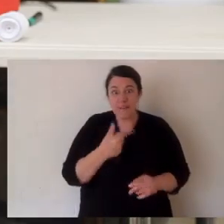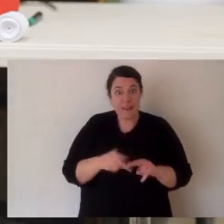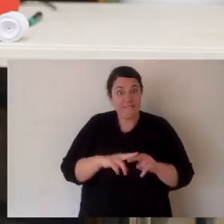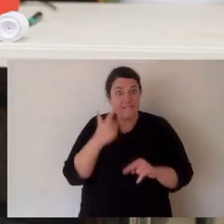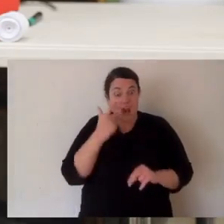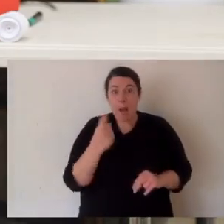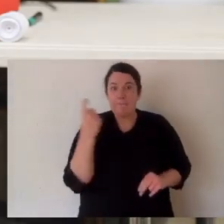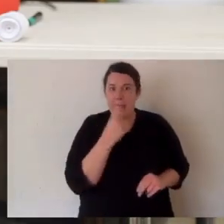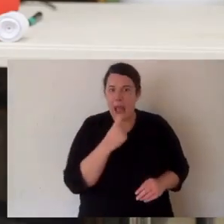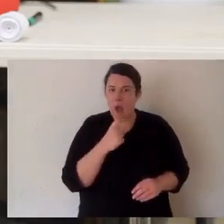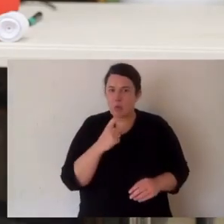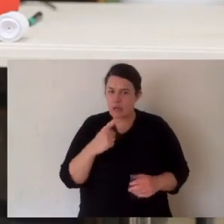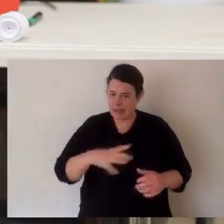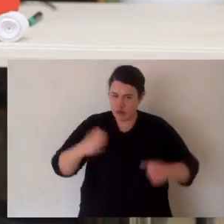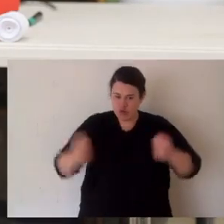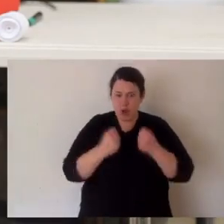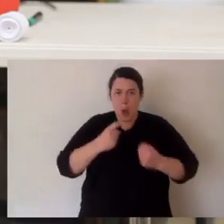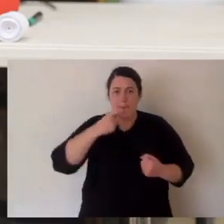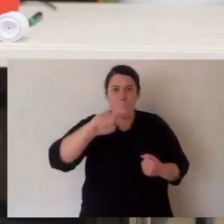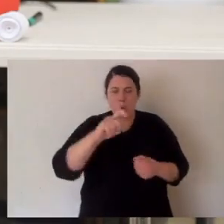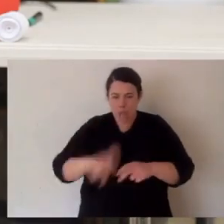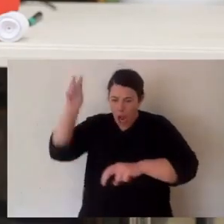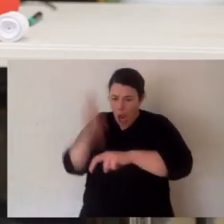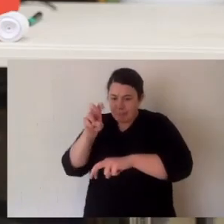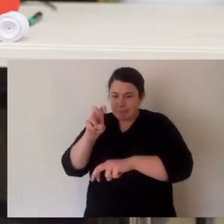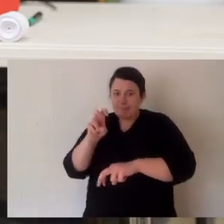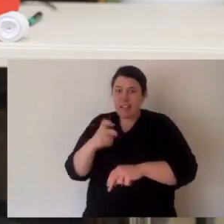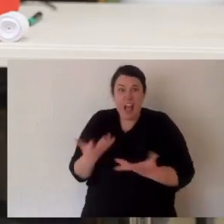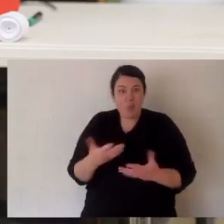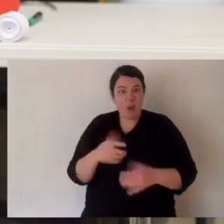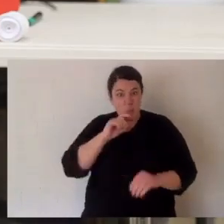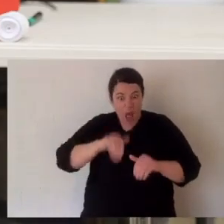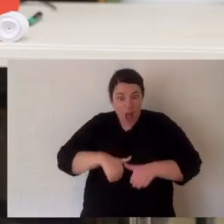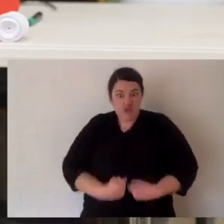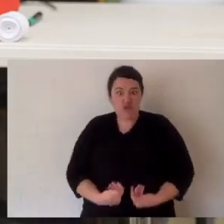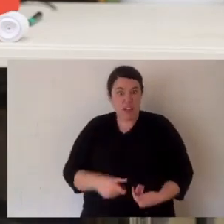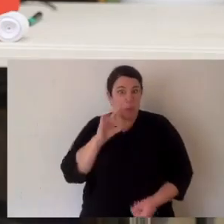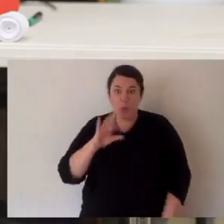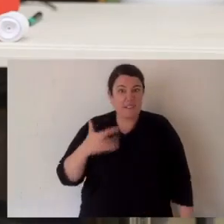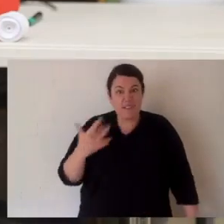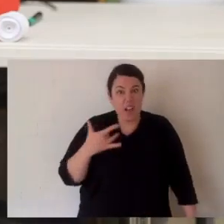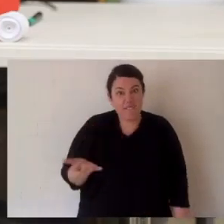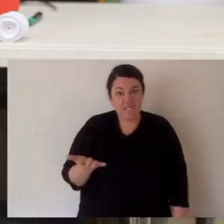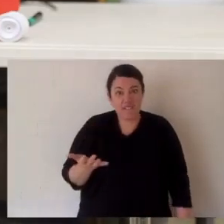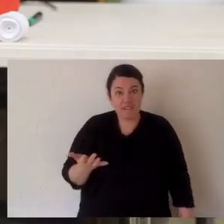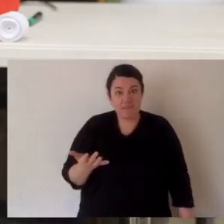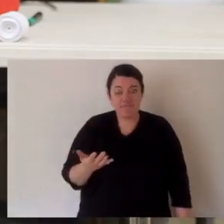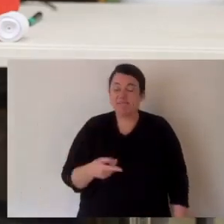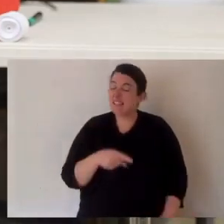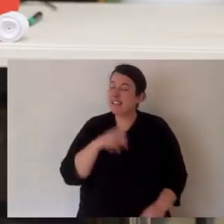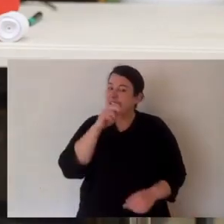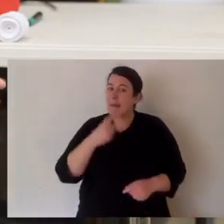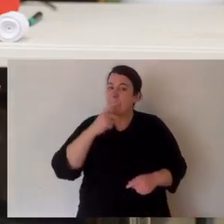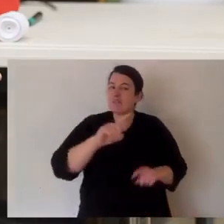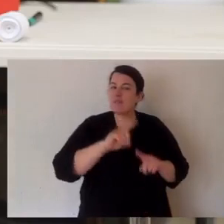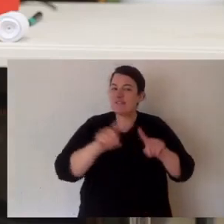item, like a mouse, it has to have strong venom. Otherwise, it won't get its meal and it won't survive. And snakes have